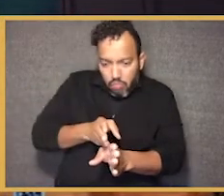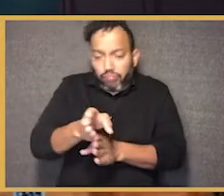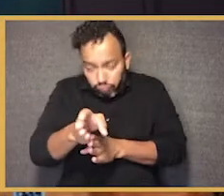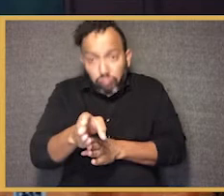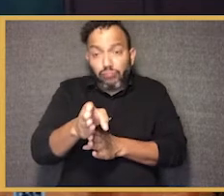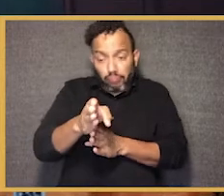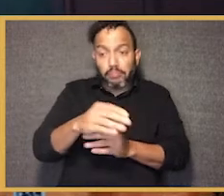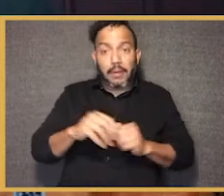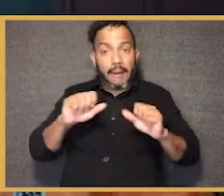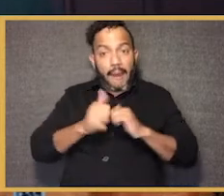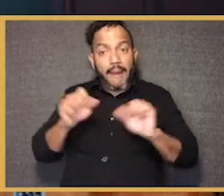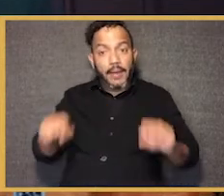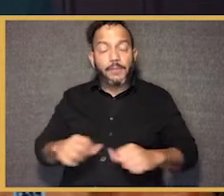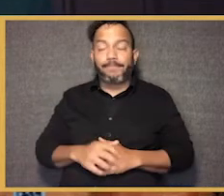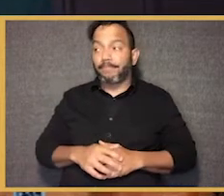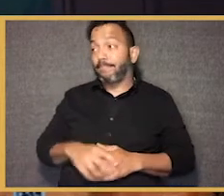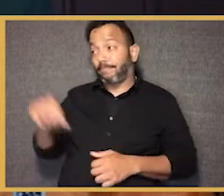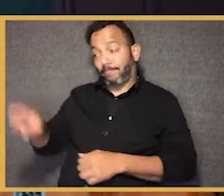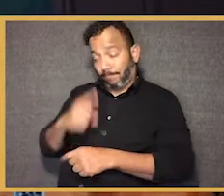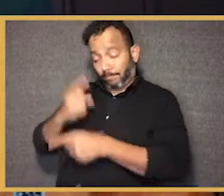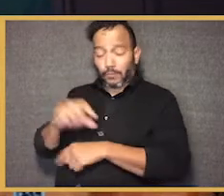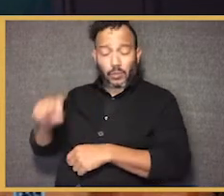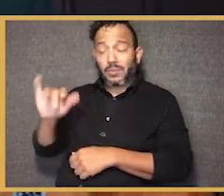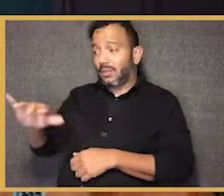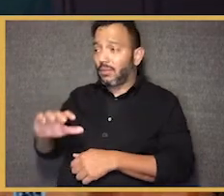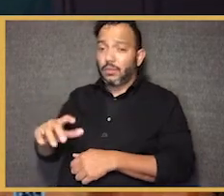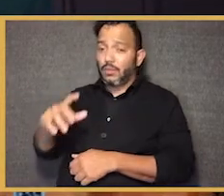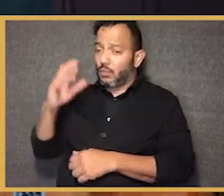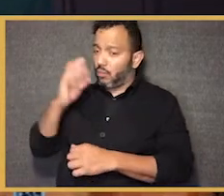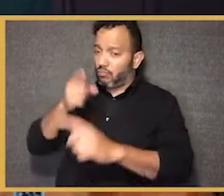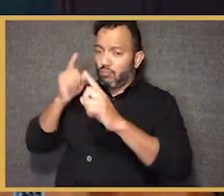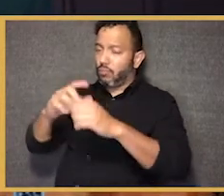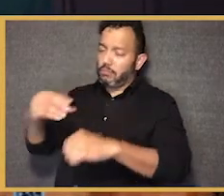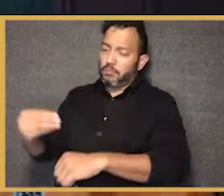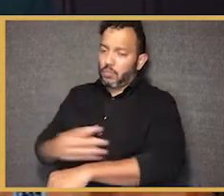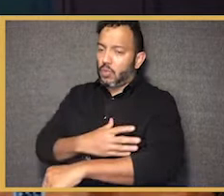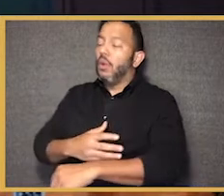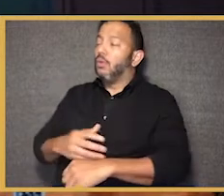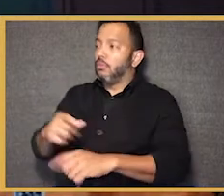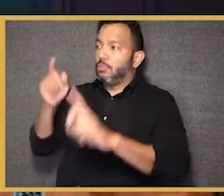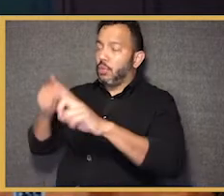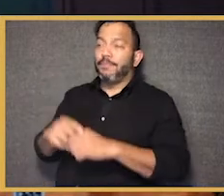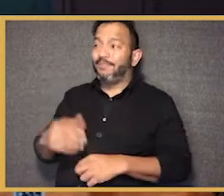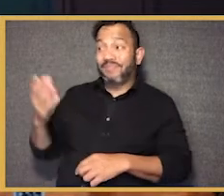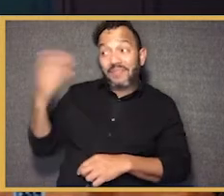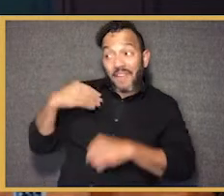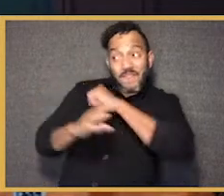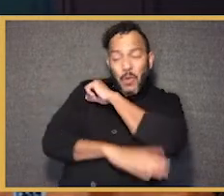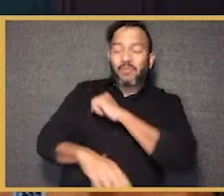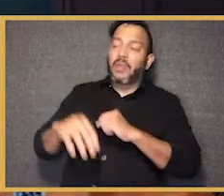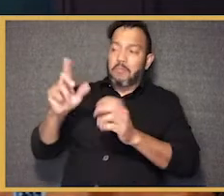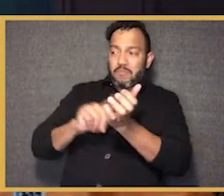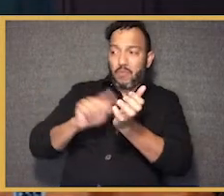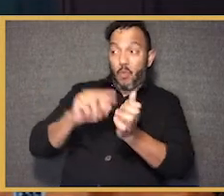things have gotten off on the wrong track. Absolutely. I think that's a critical, critical point. So last